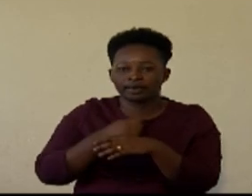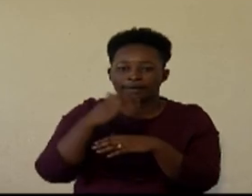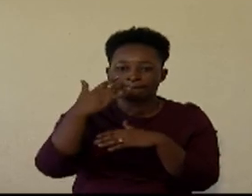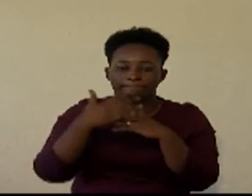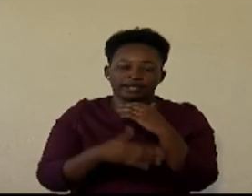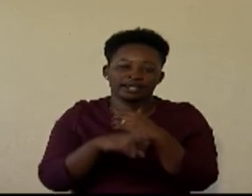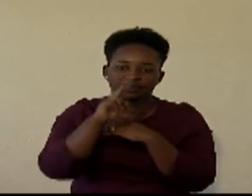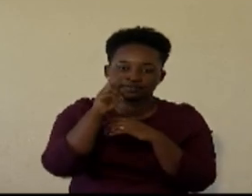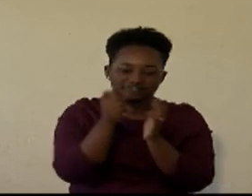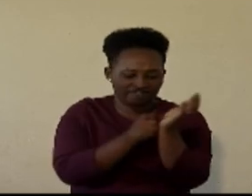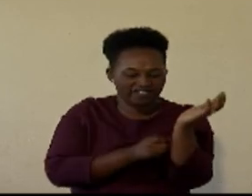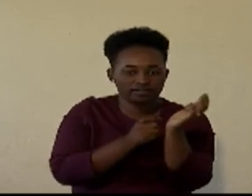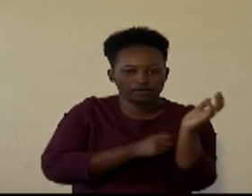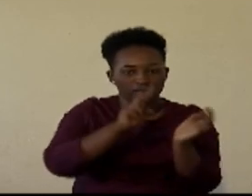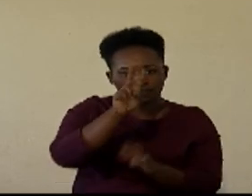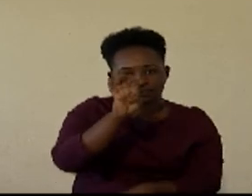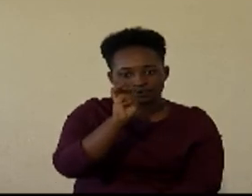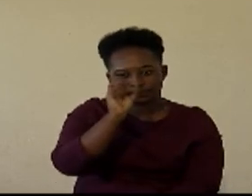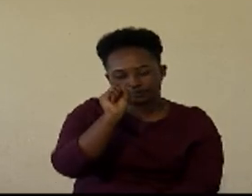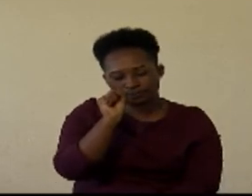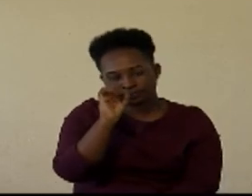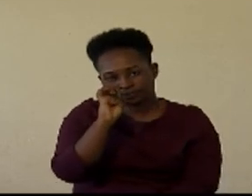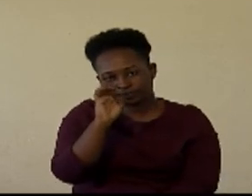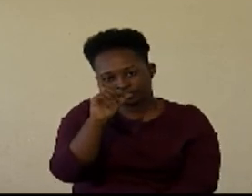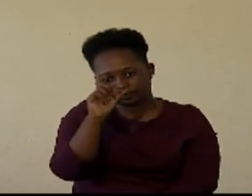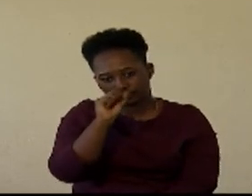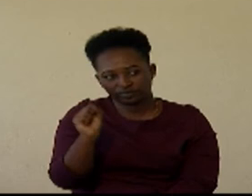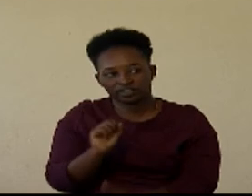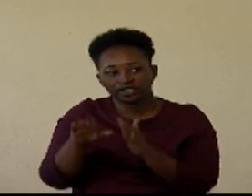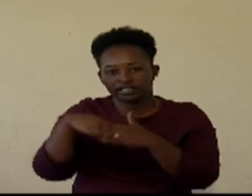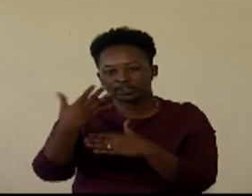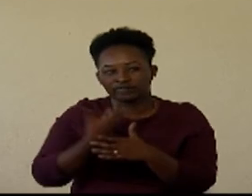and here in the second image the group